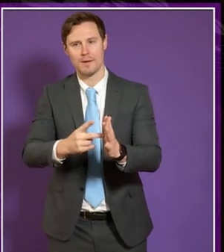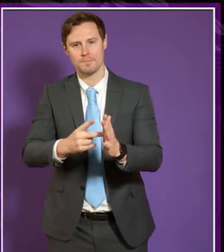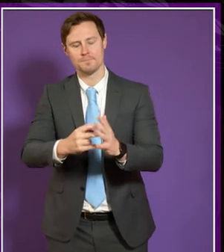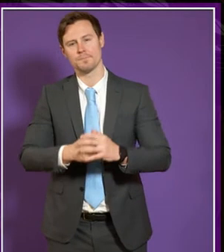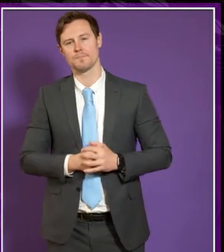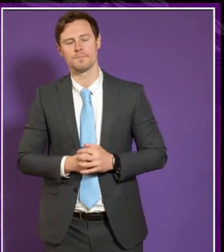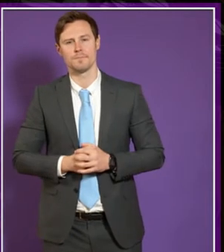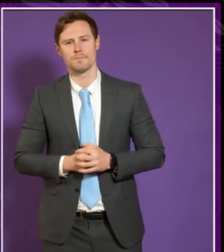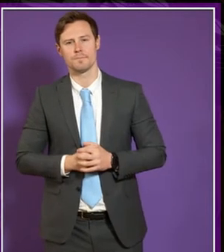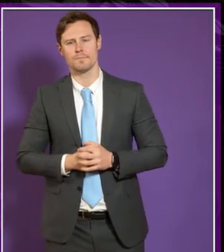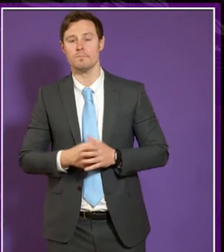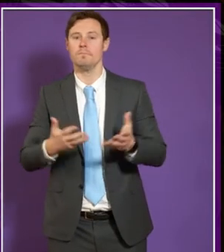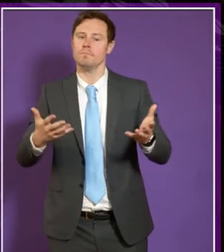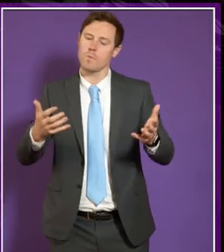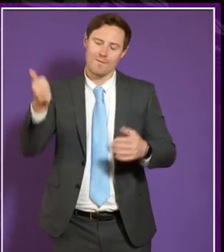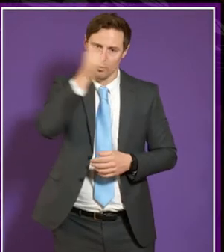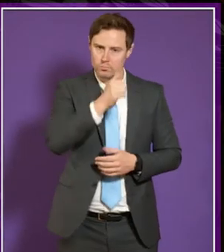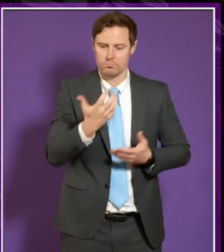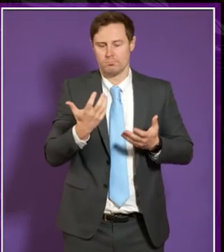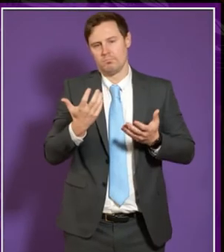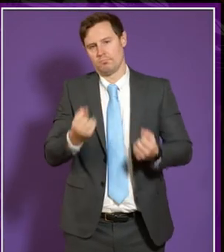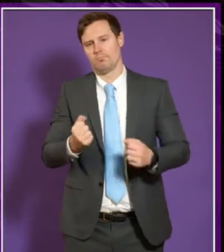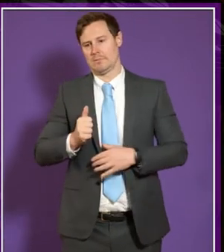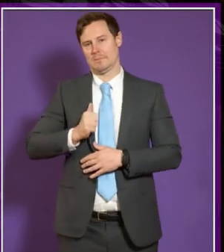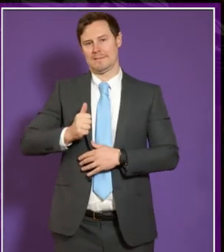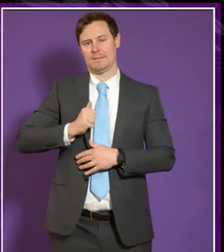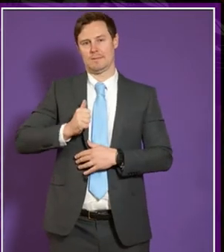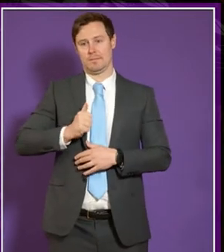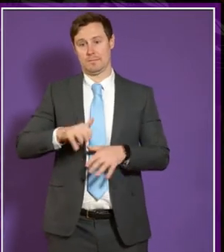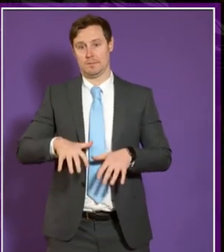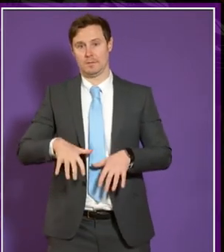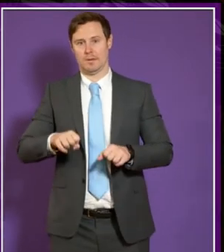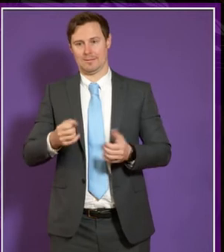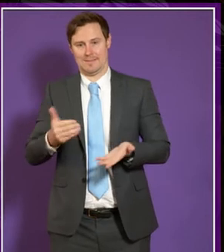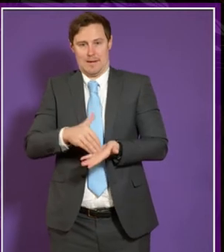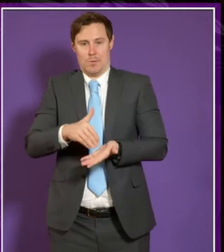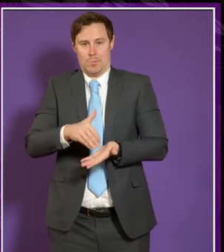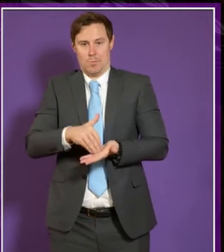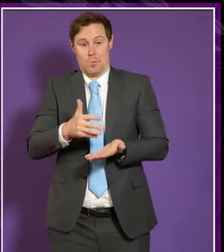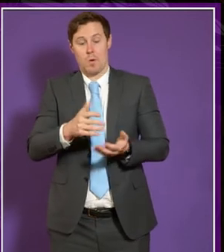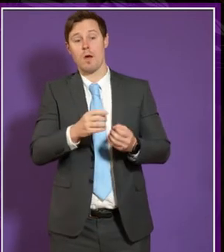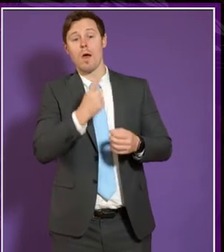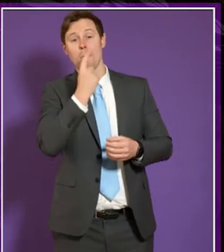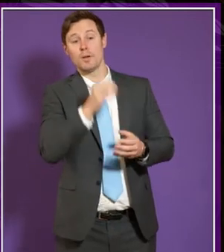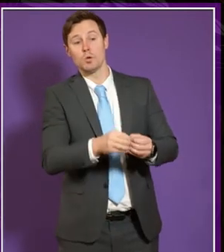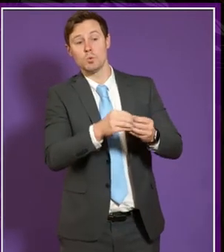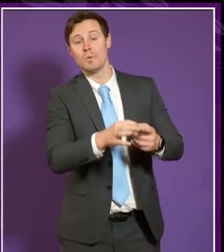um there is an expectation because it's already started to happen that applications